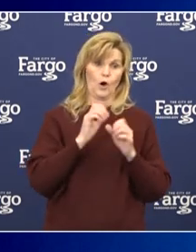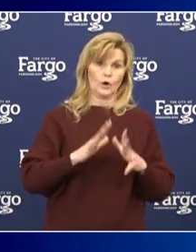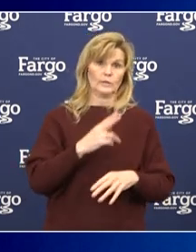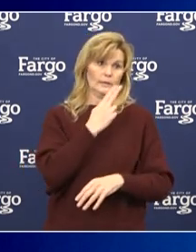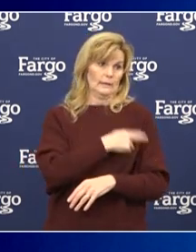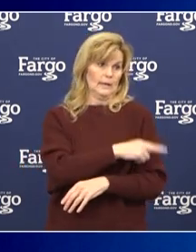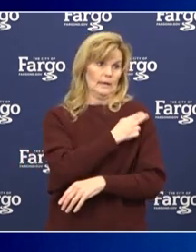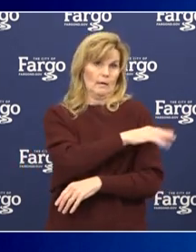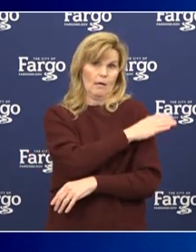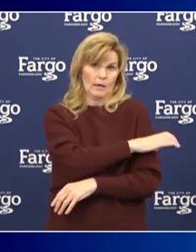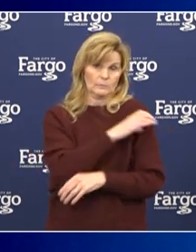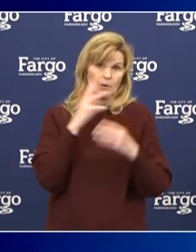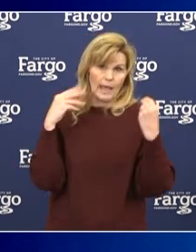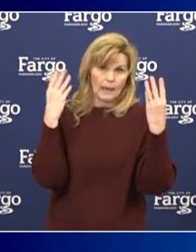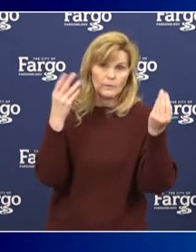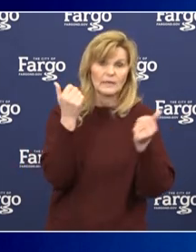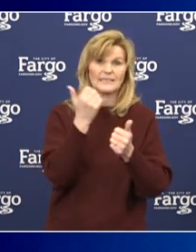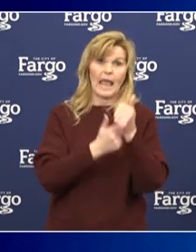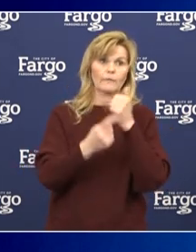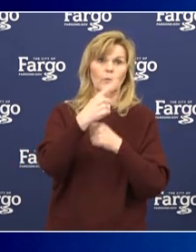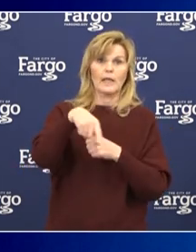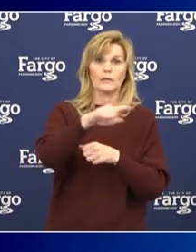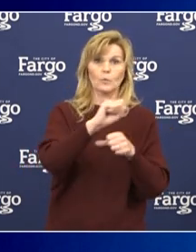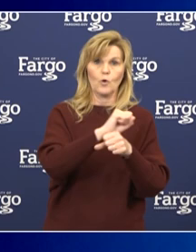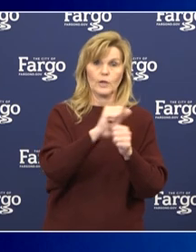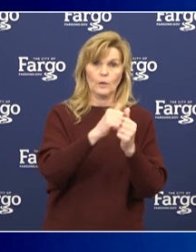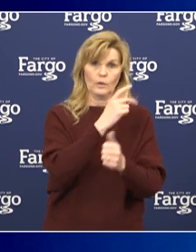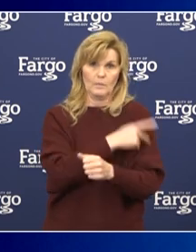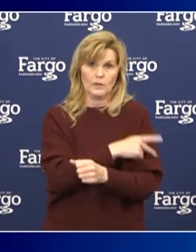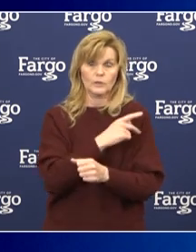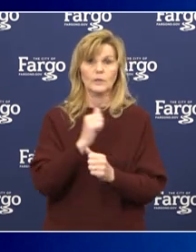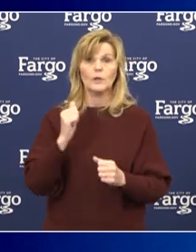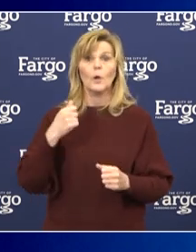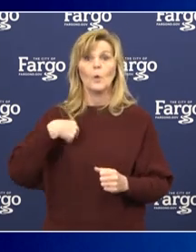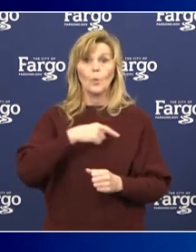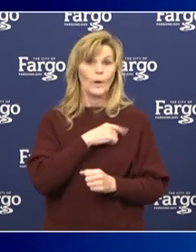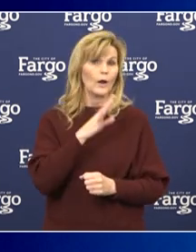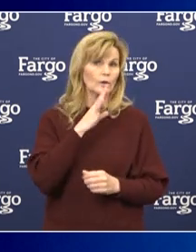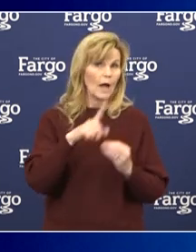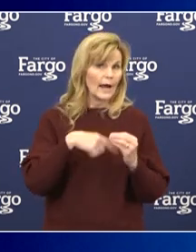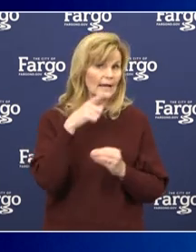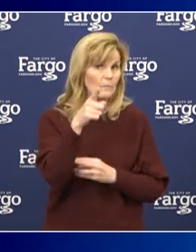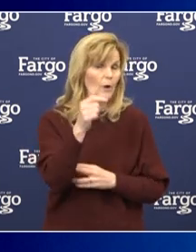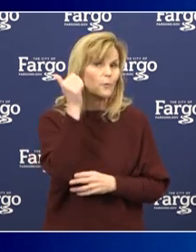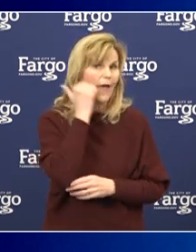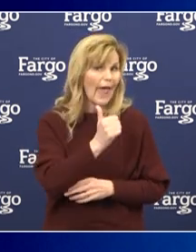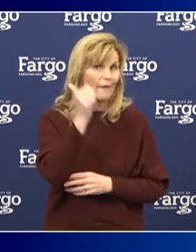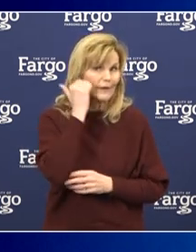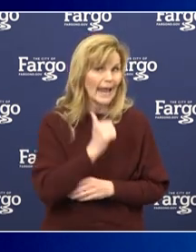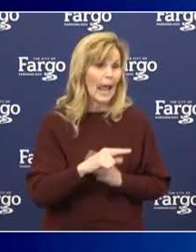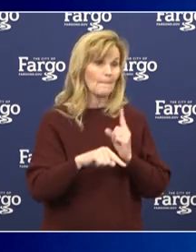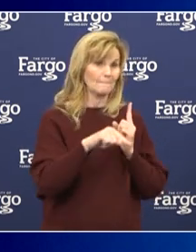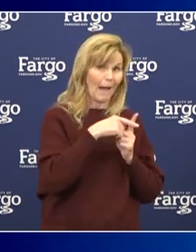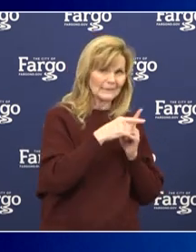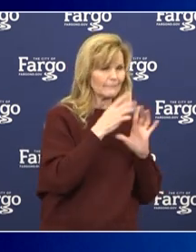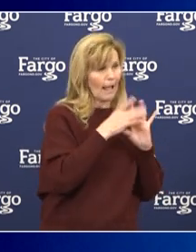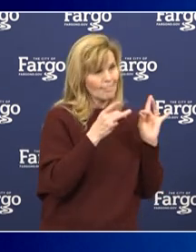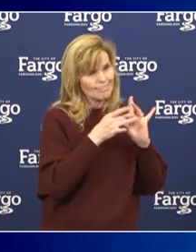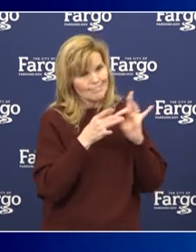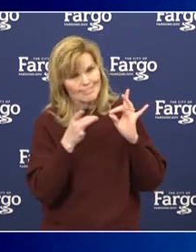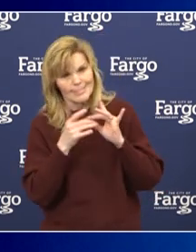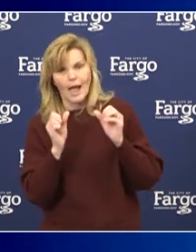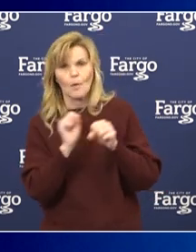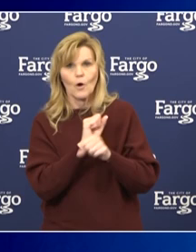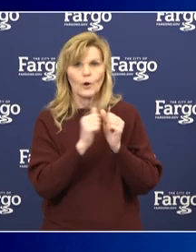people that are at work and those people that aren't. Know that all of us are talking about you every day behind your back. And I mean that in positive ways. We're working with the governor,